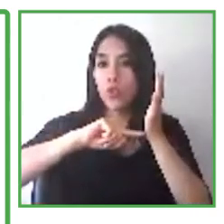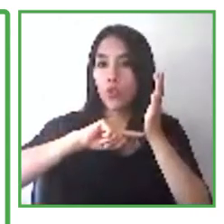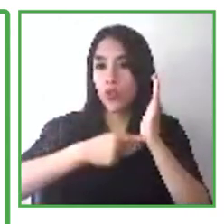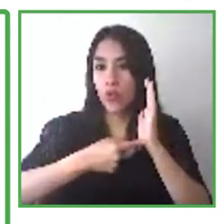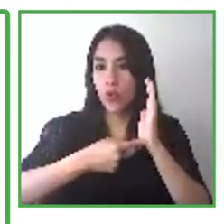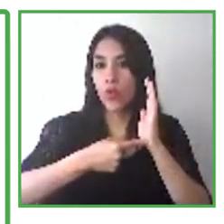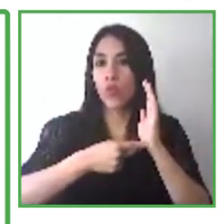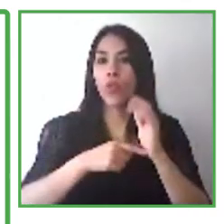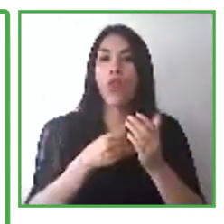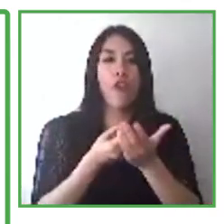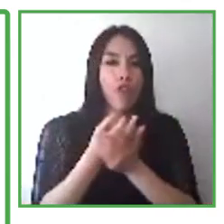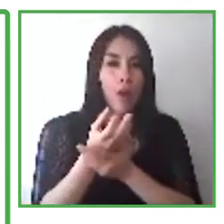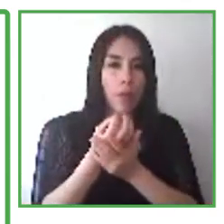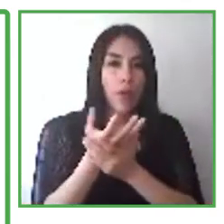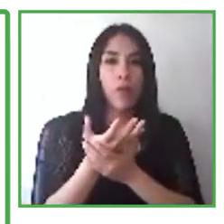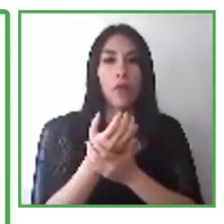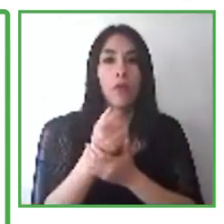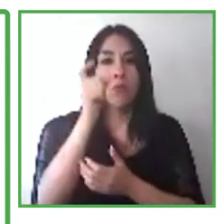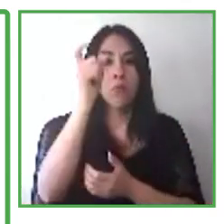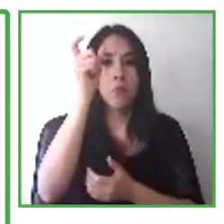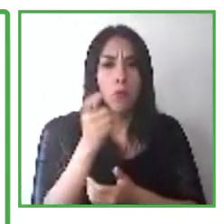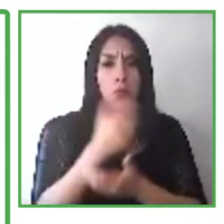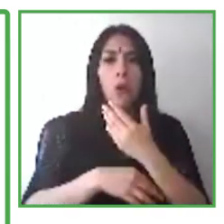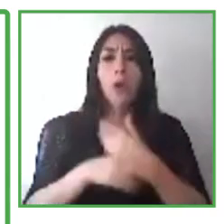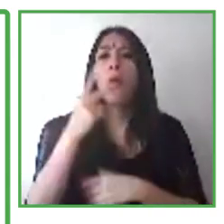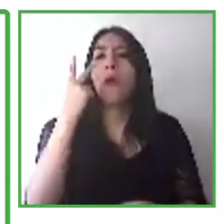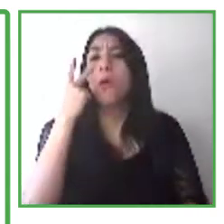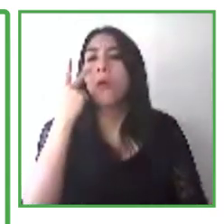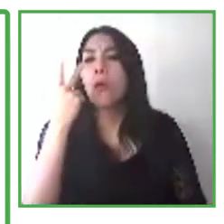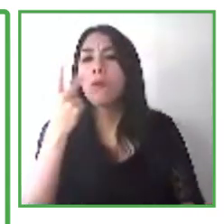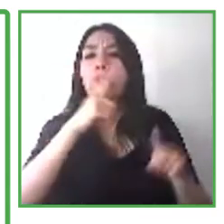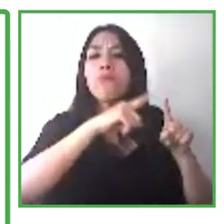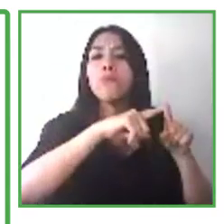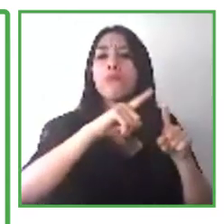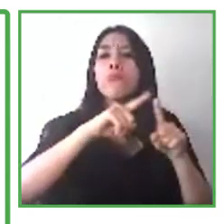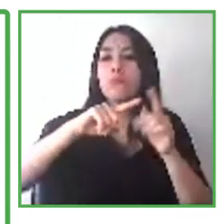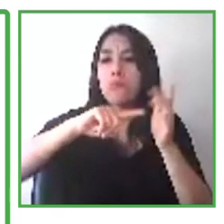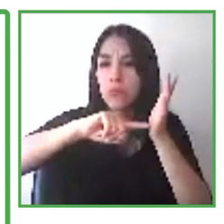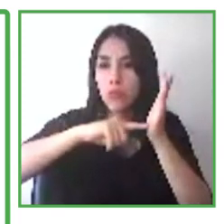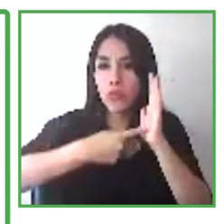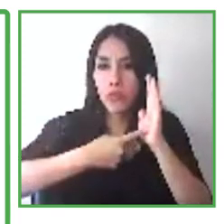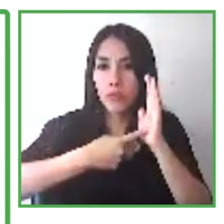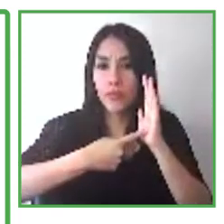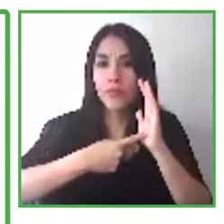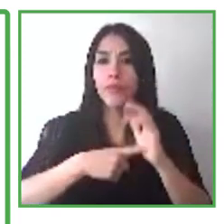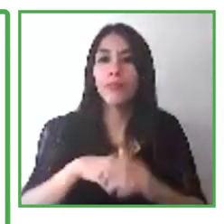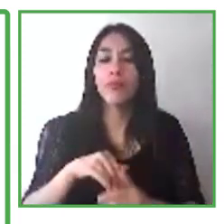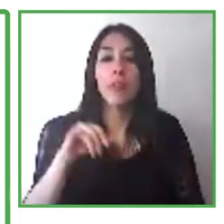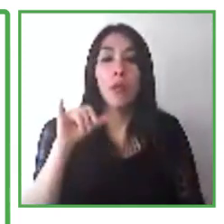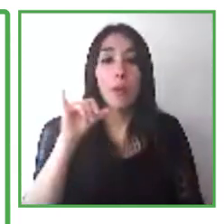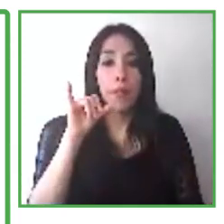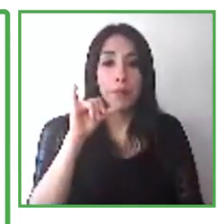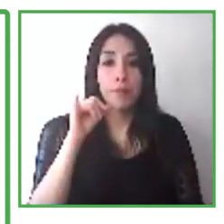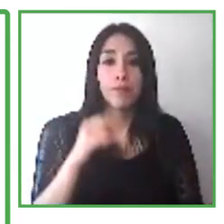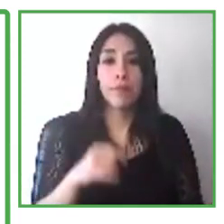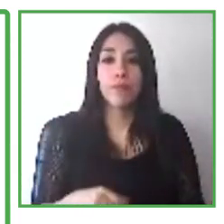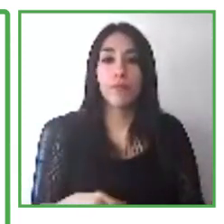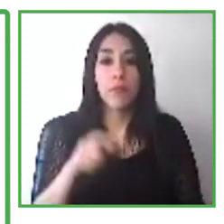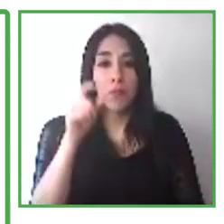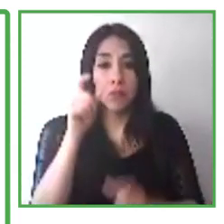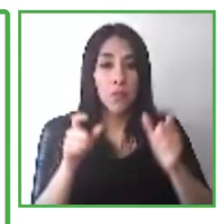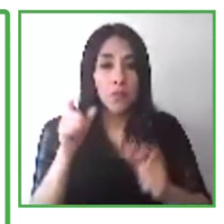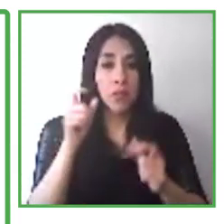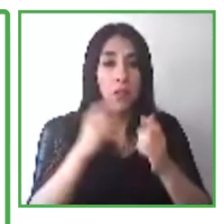one is prolonged attention span. And people with sensory disabilities might have developed capacity